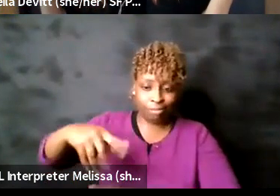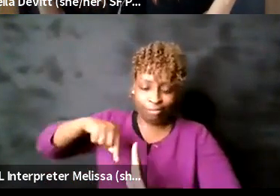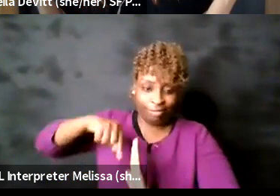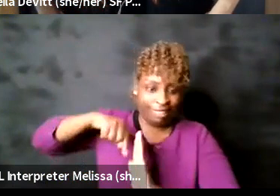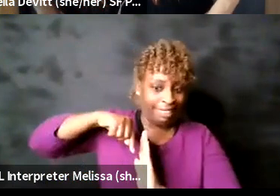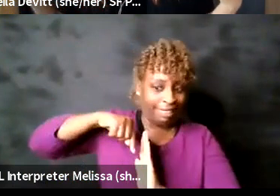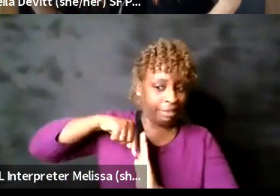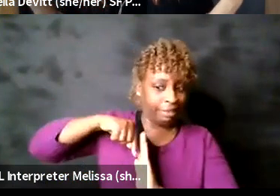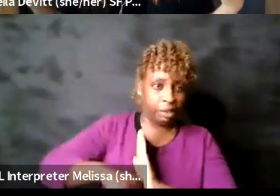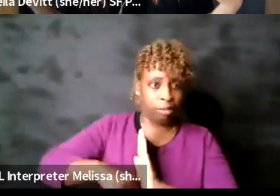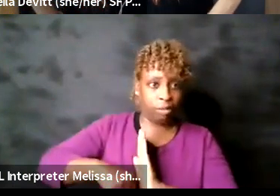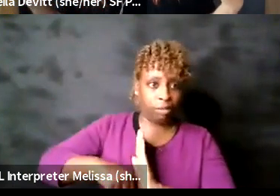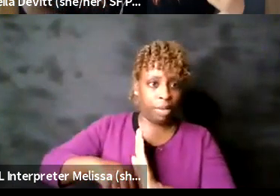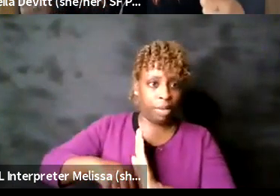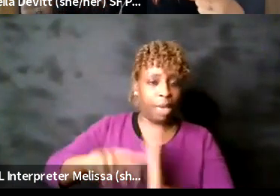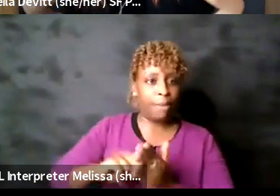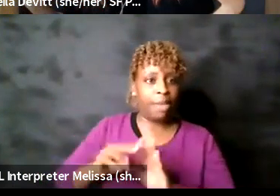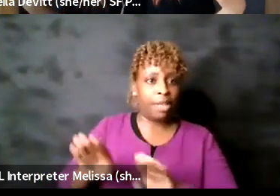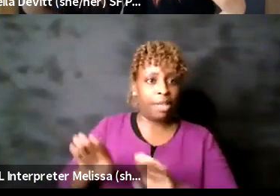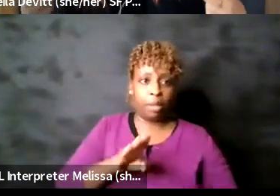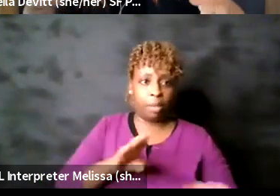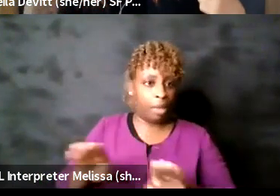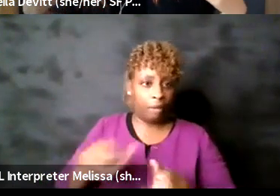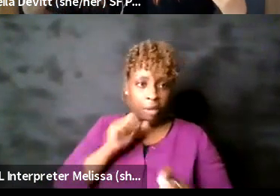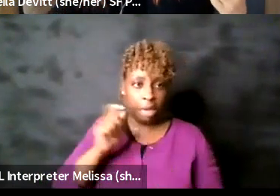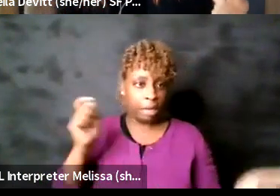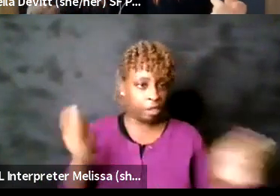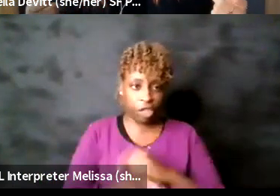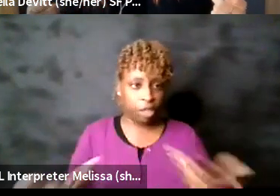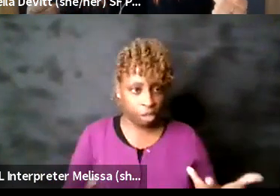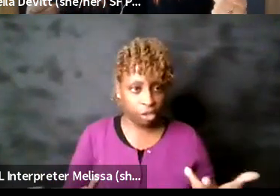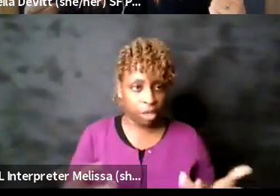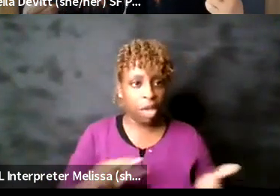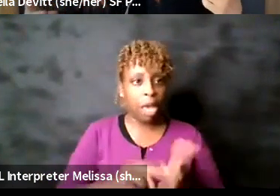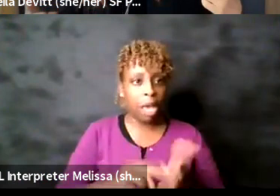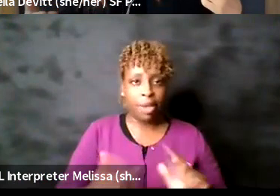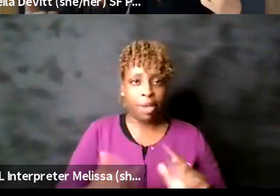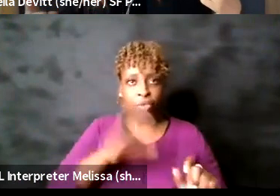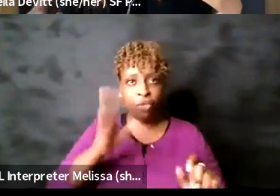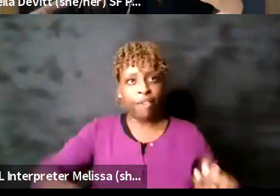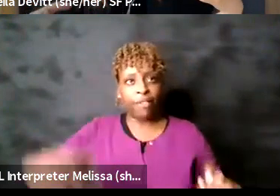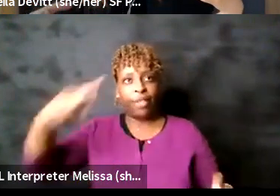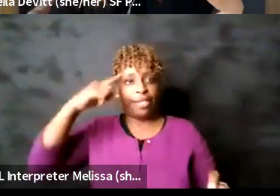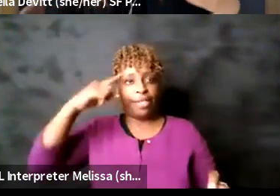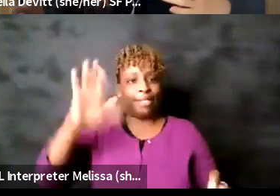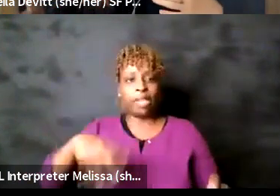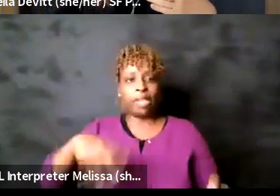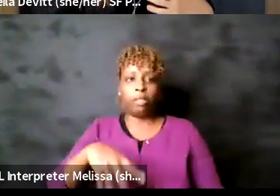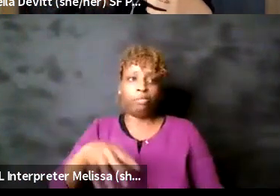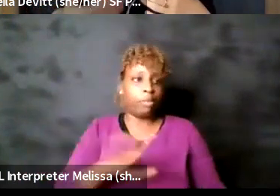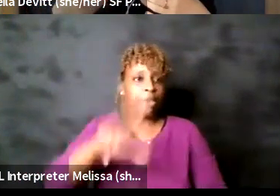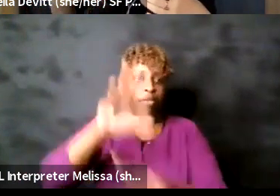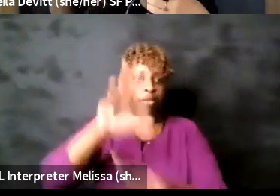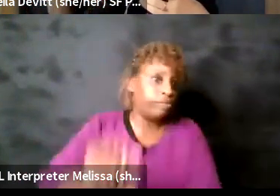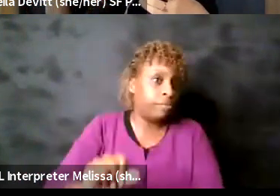that we don't necessarily think through consciously every time anymore um and as